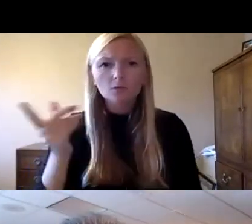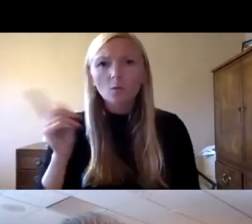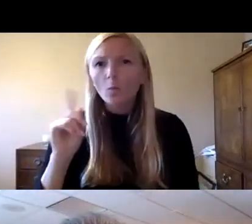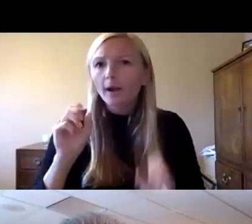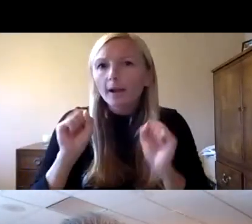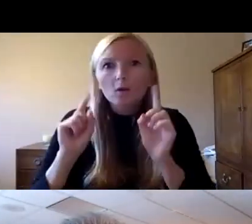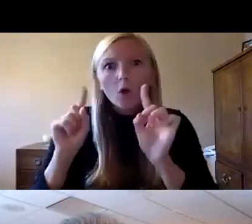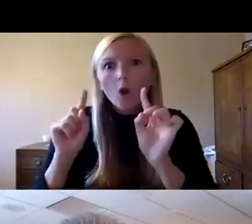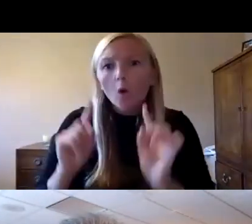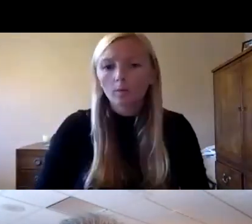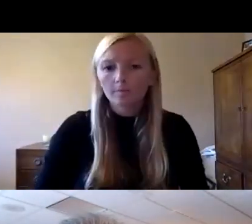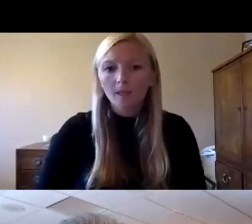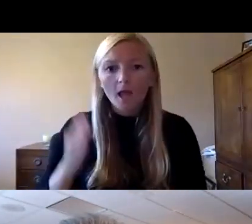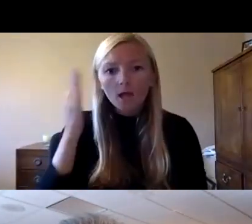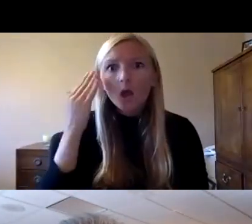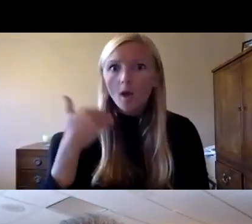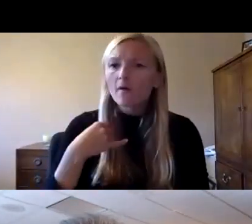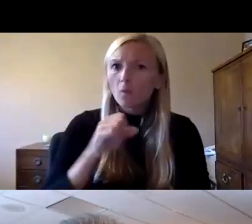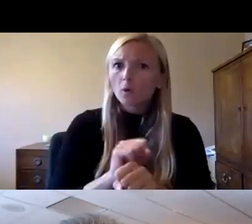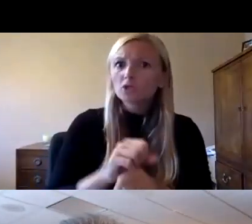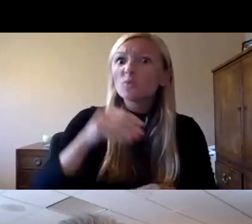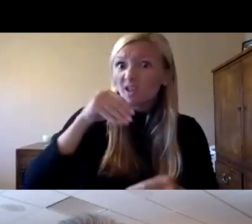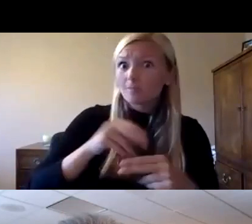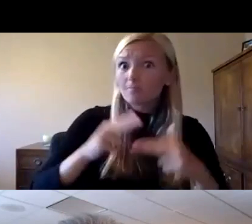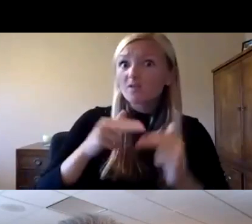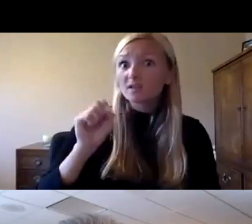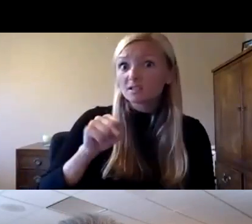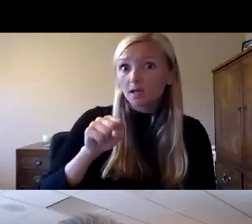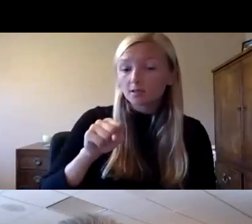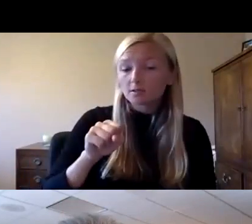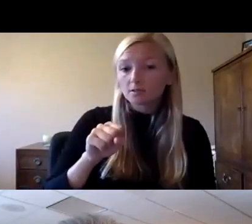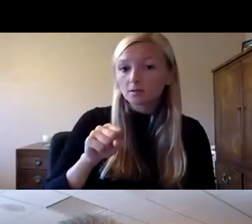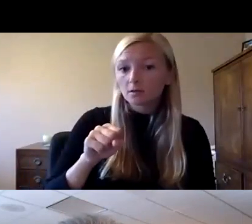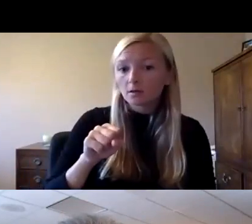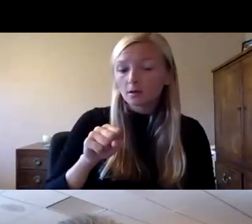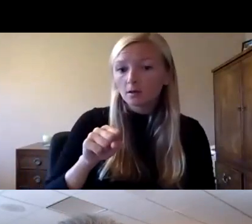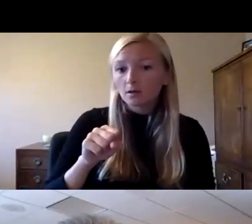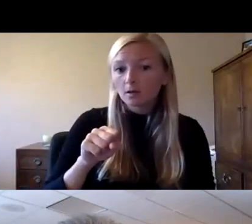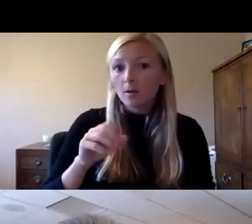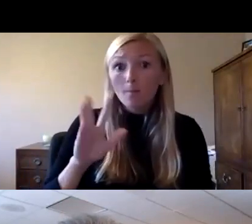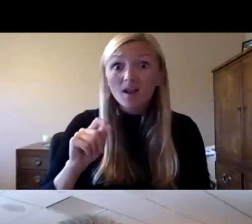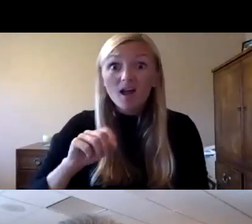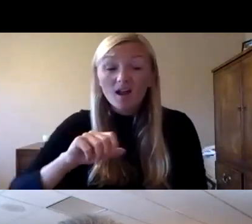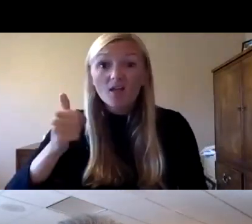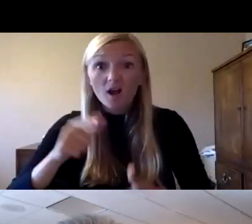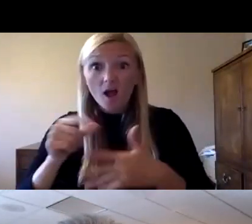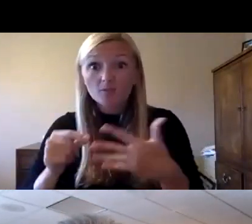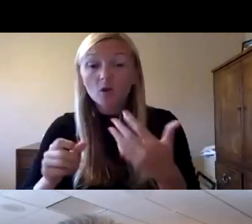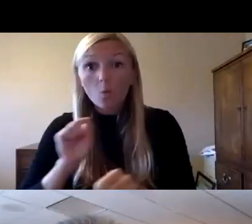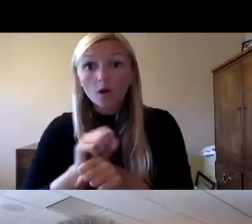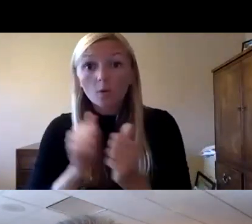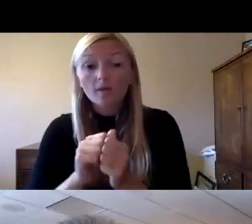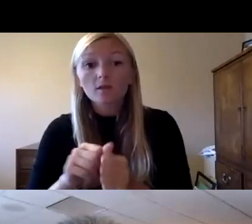we go i mean i know we have work to do in our buildings but that's uh you know another alternative is to you know work with the communities